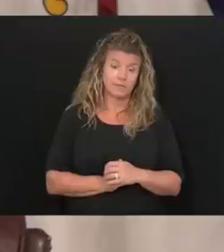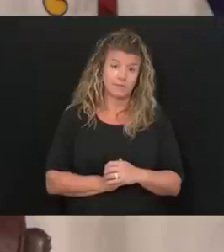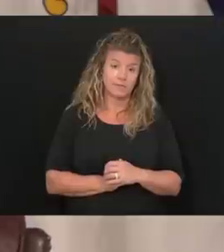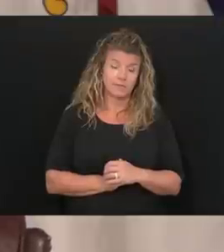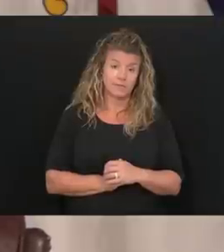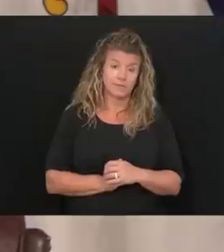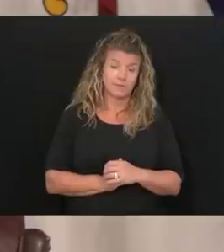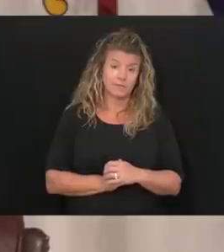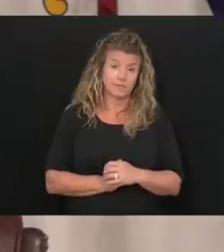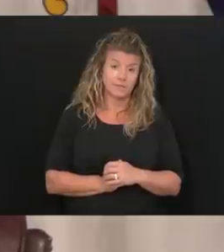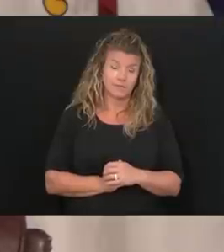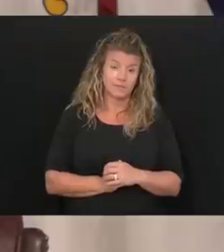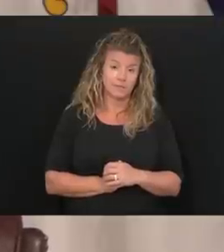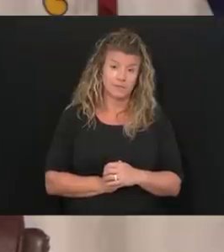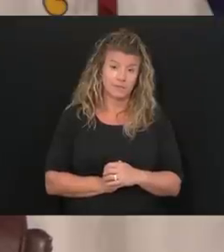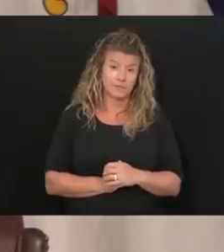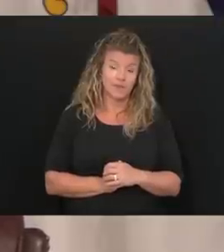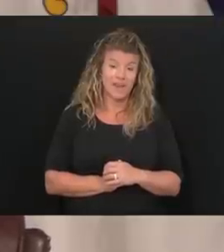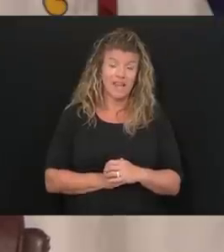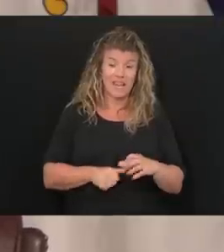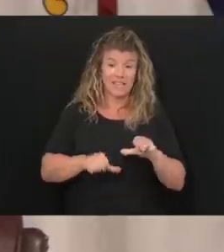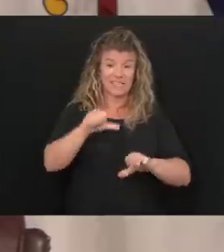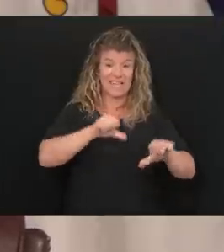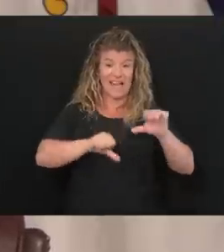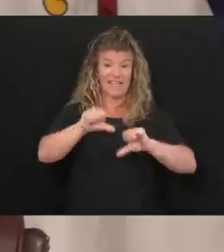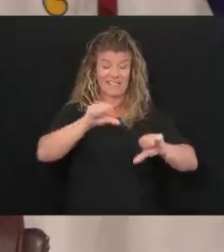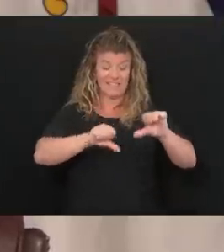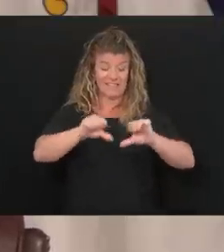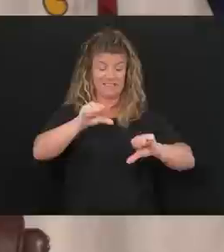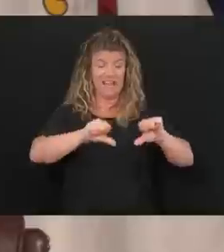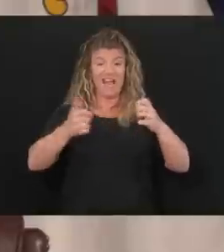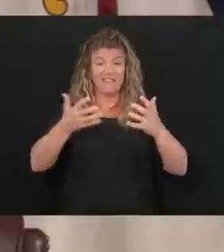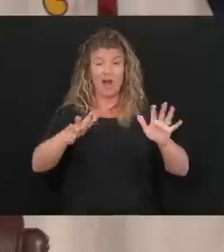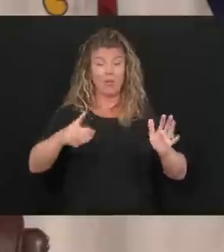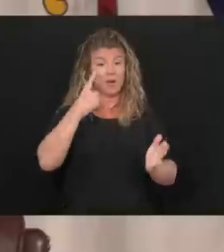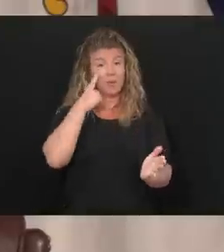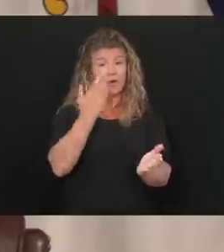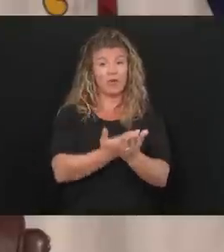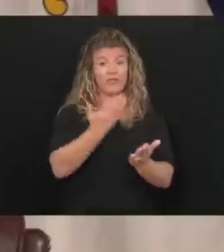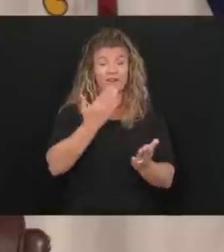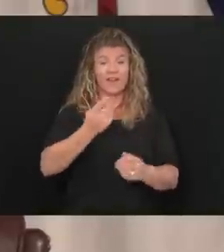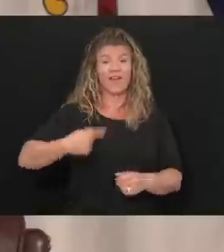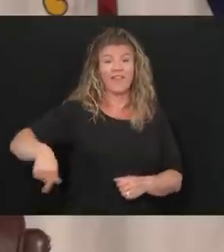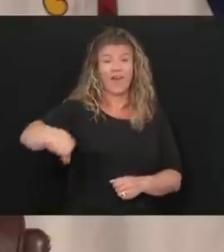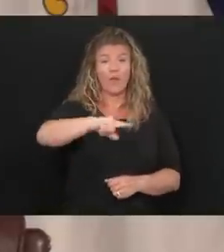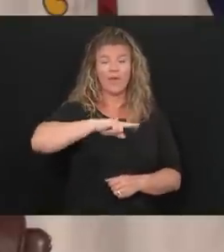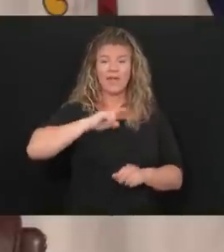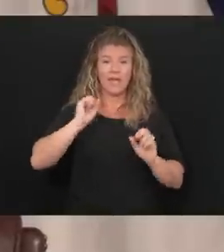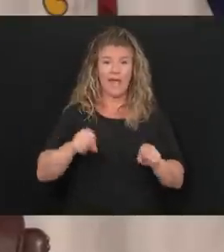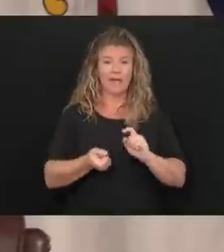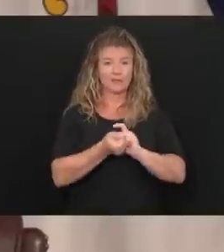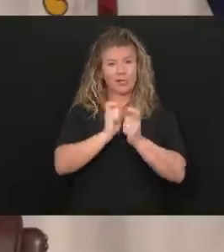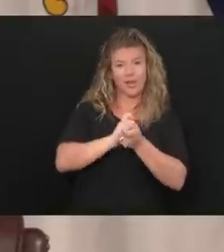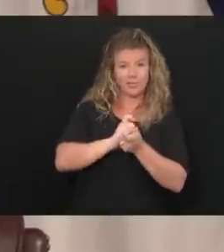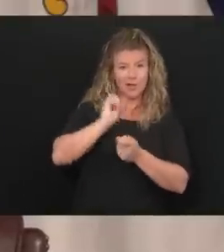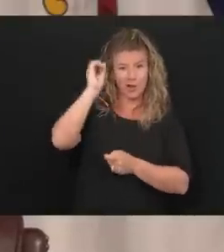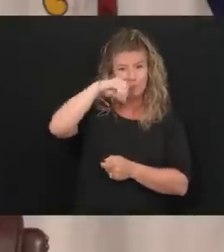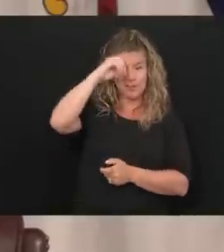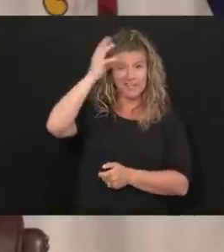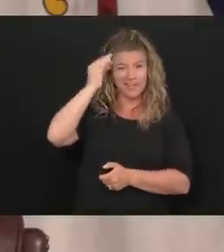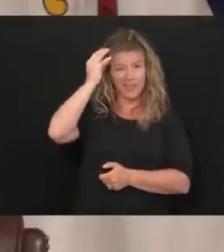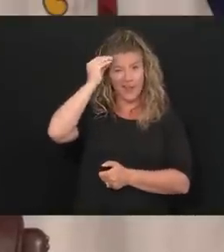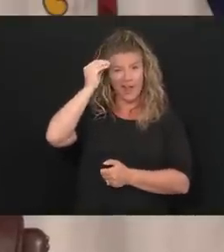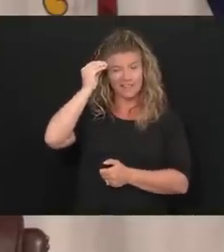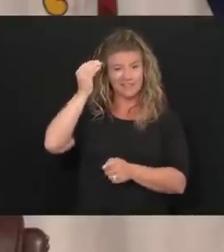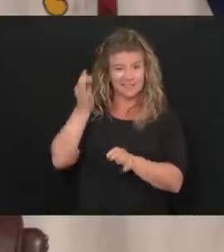conditioned to a thought, you know. And, you know, so, so in, in, all that,